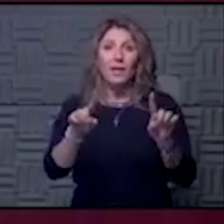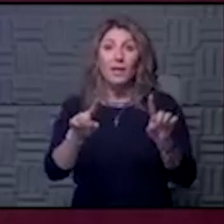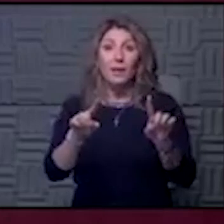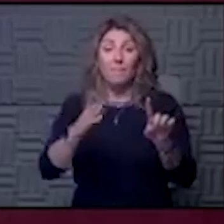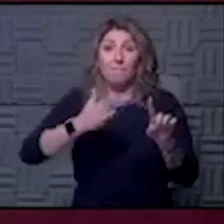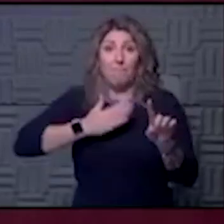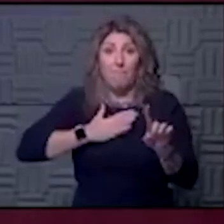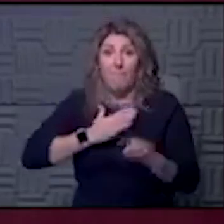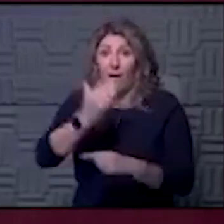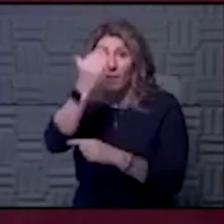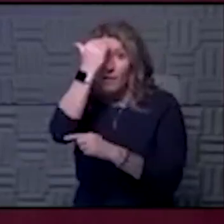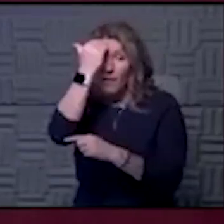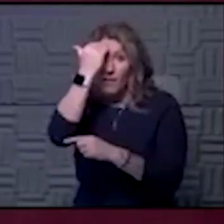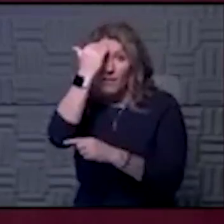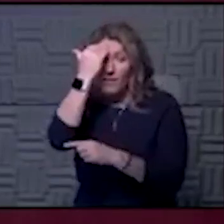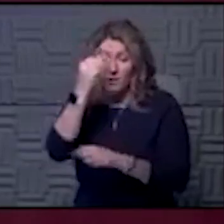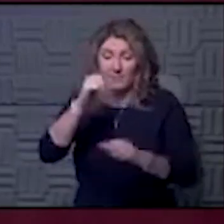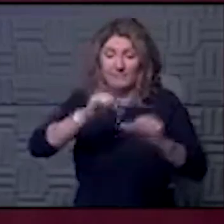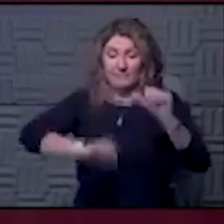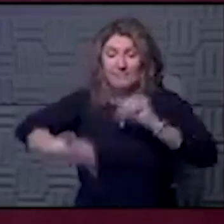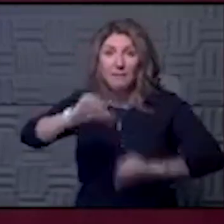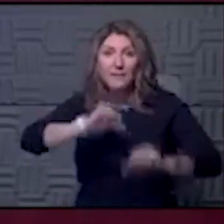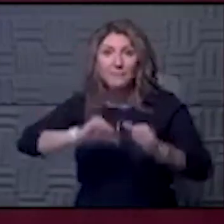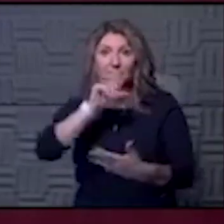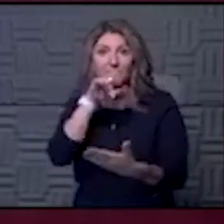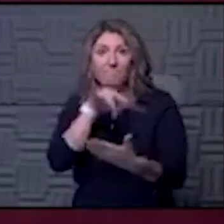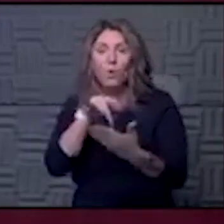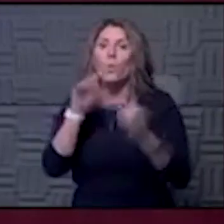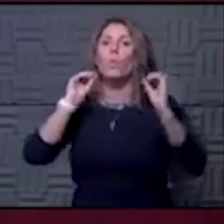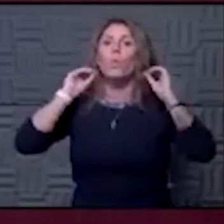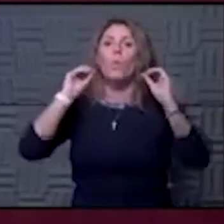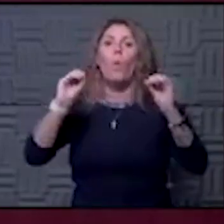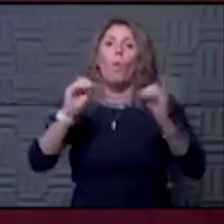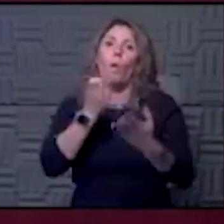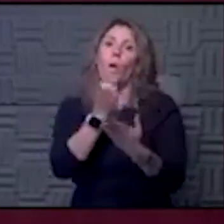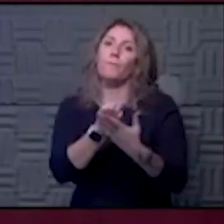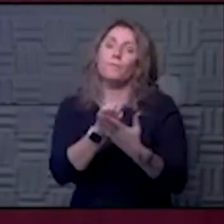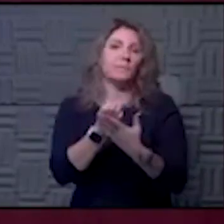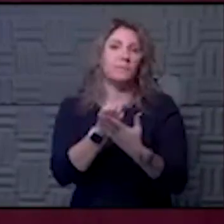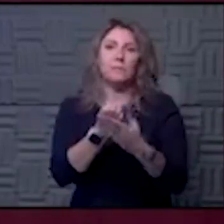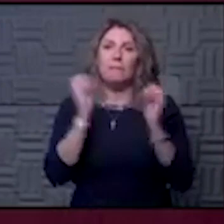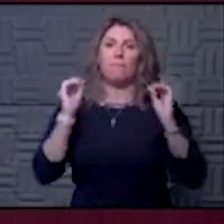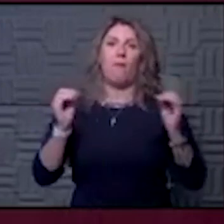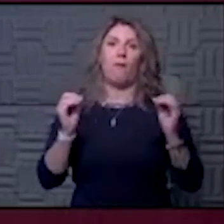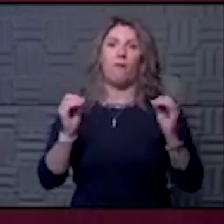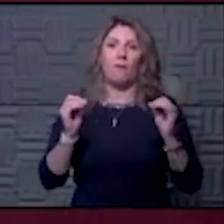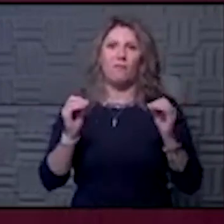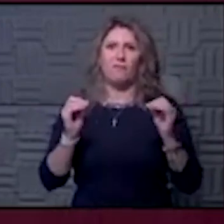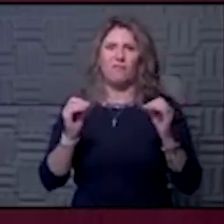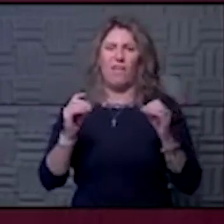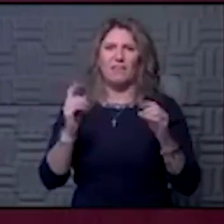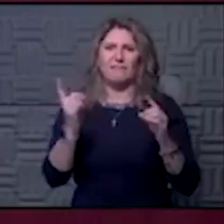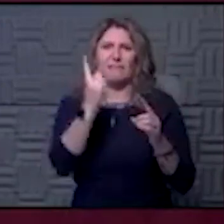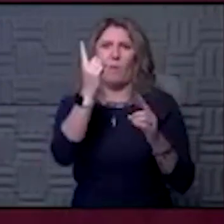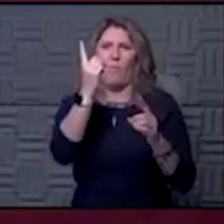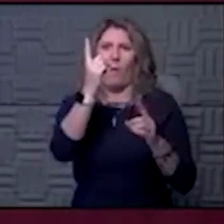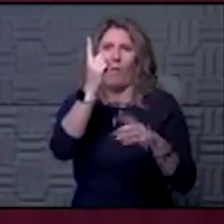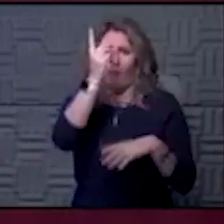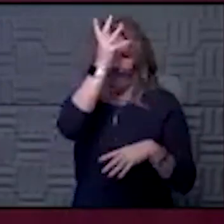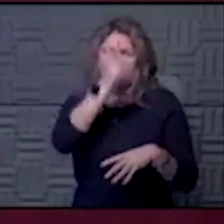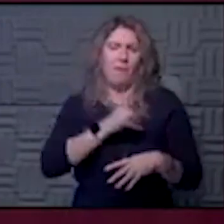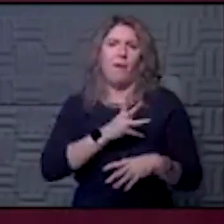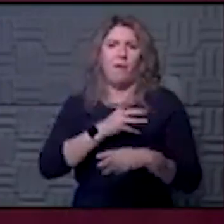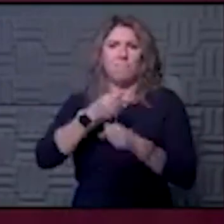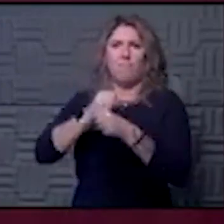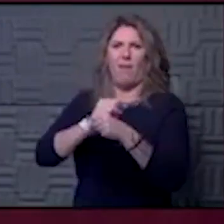my knowledge in the scientific literature, there is no evidence that this is a man-made virus. There is